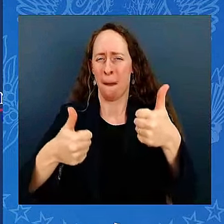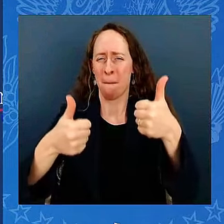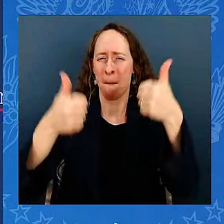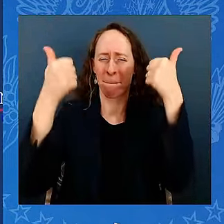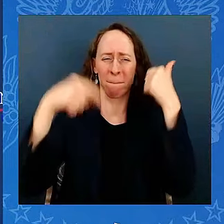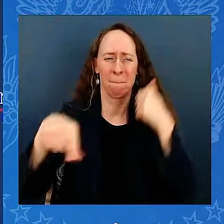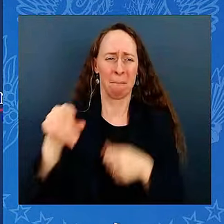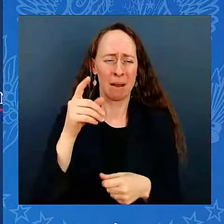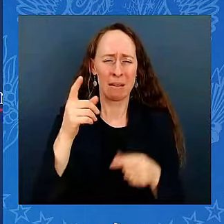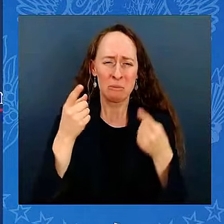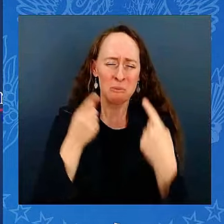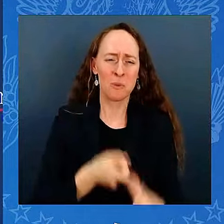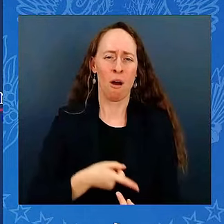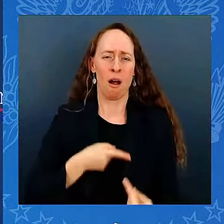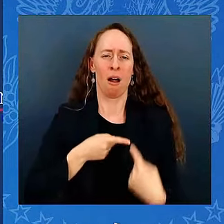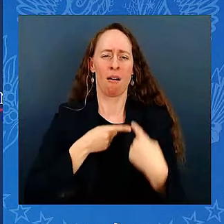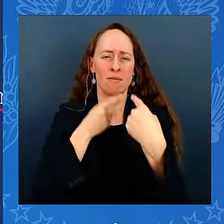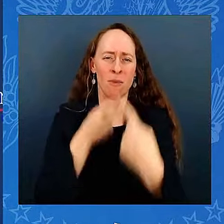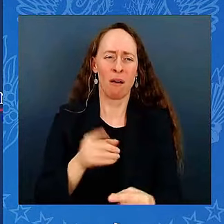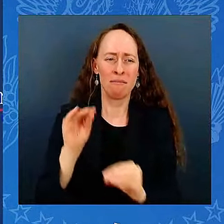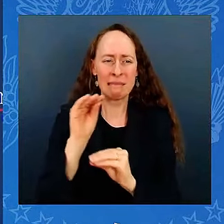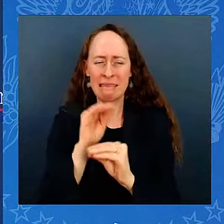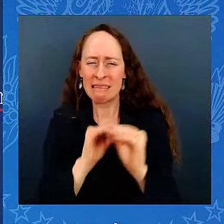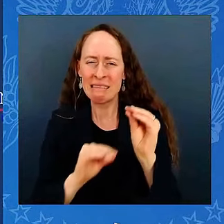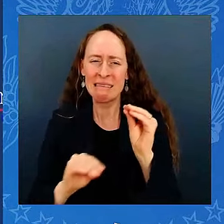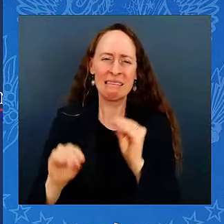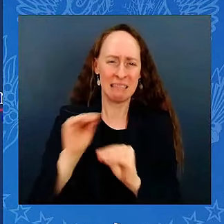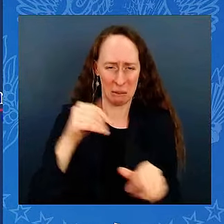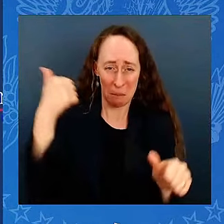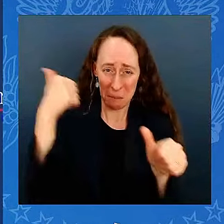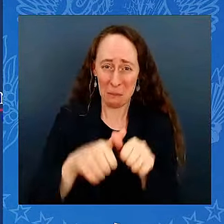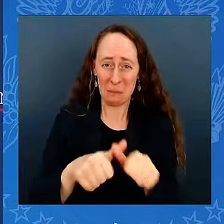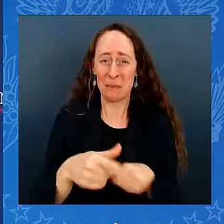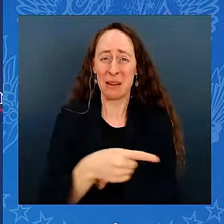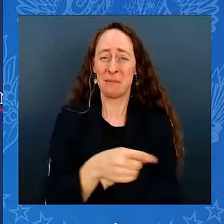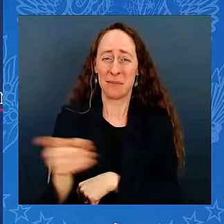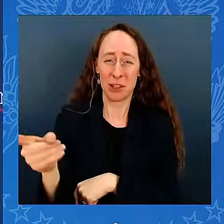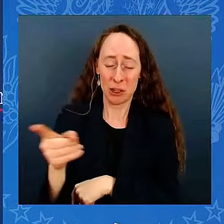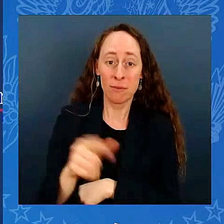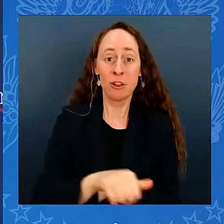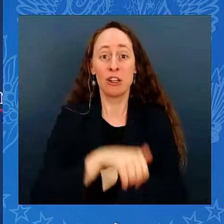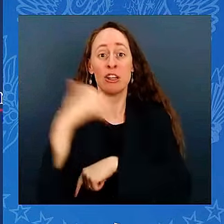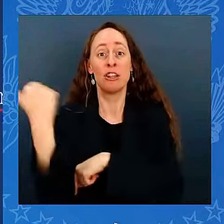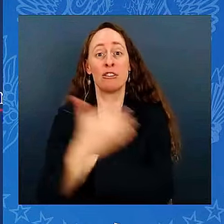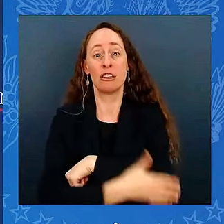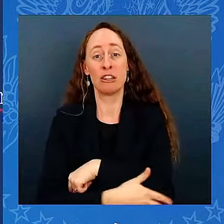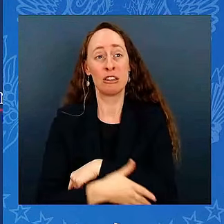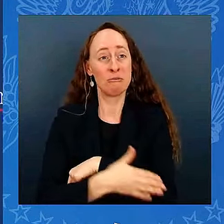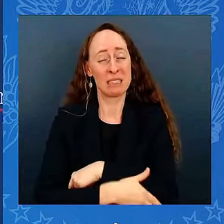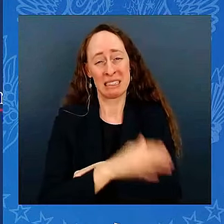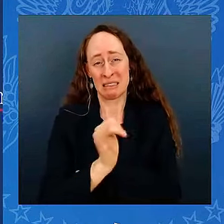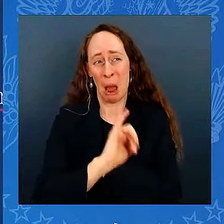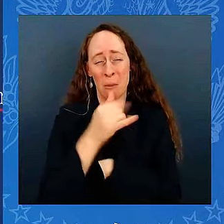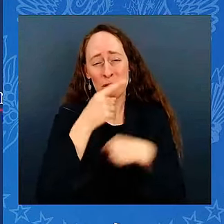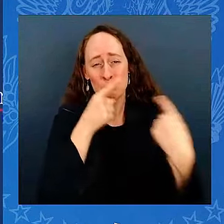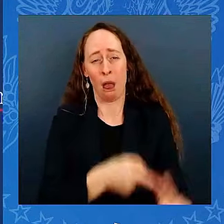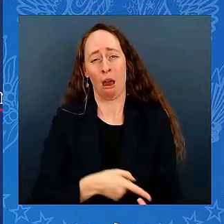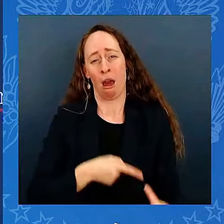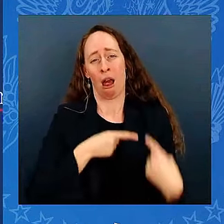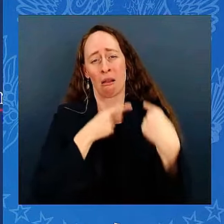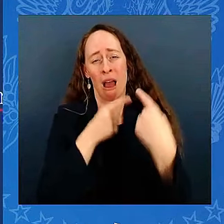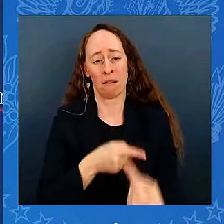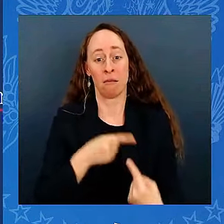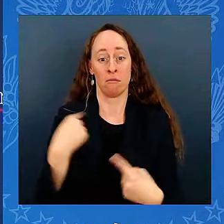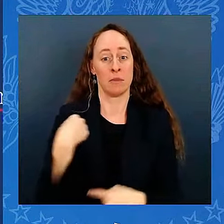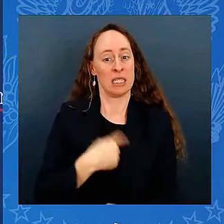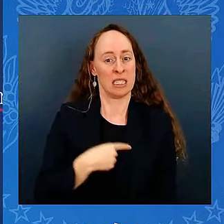true just for us, but for every major economy in the world. But now, now inflation is coming down in the United States. The fact